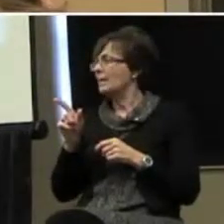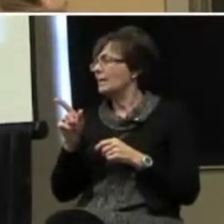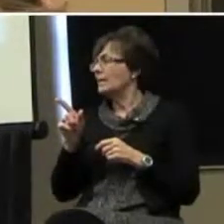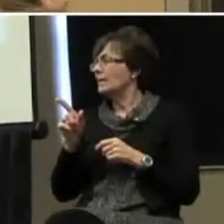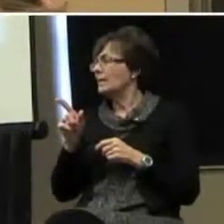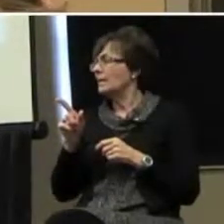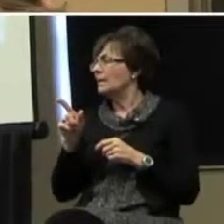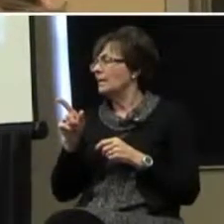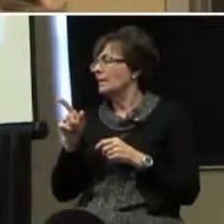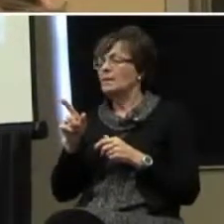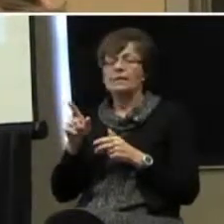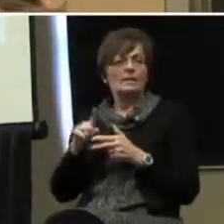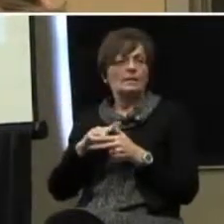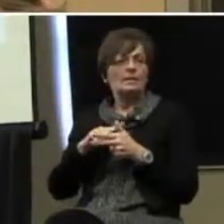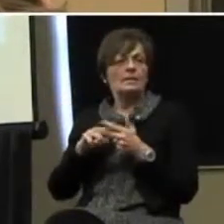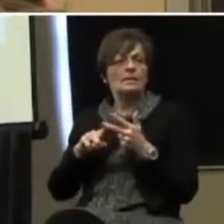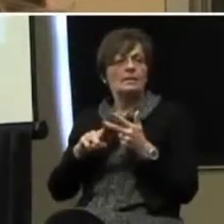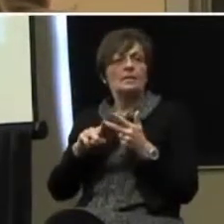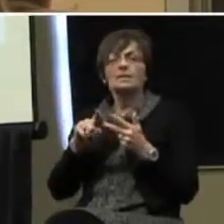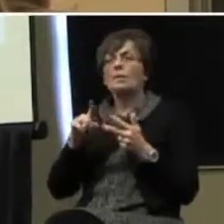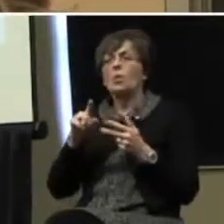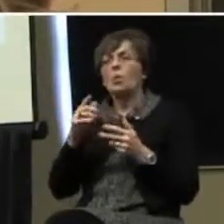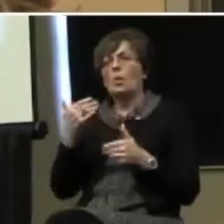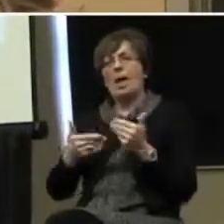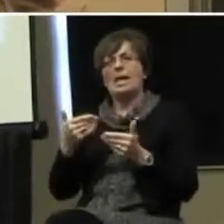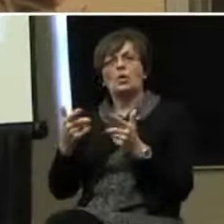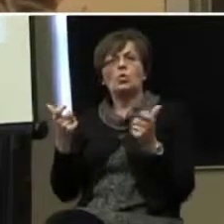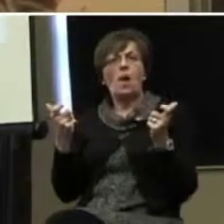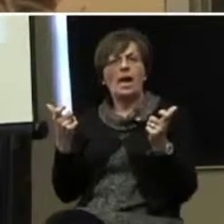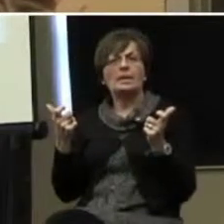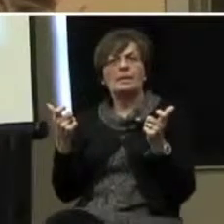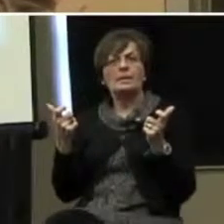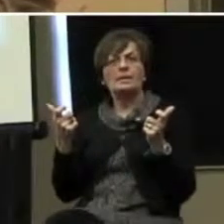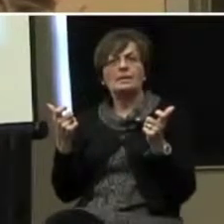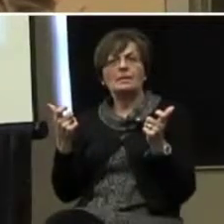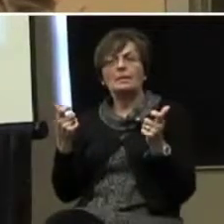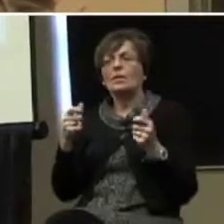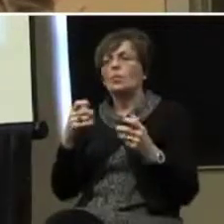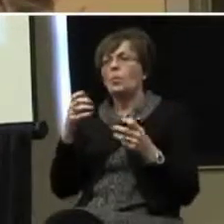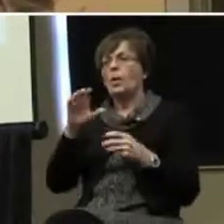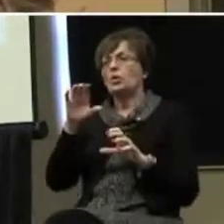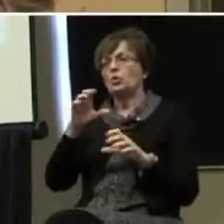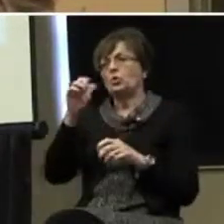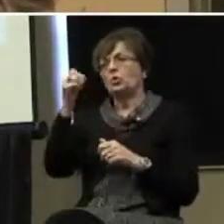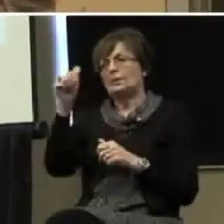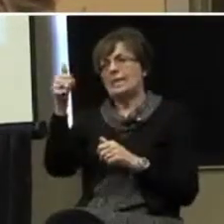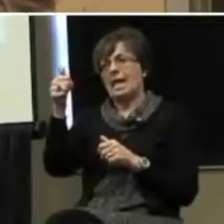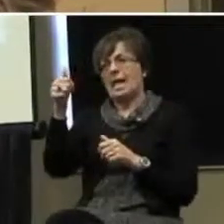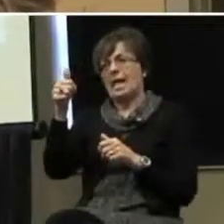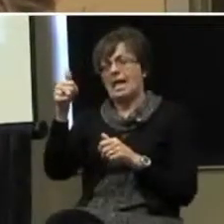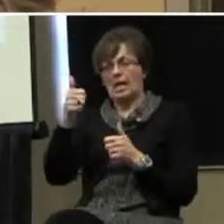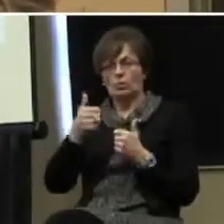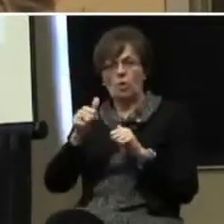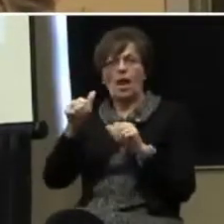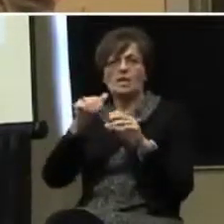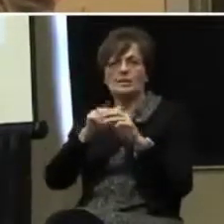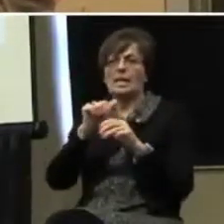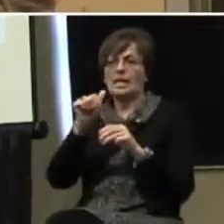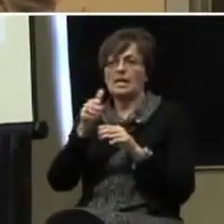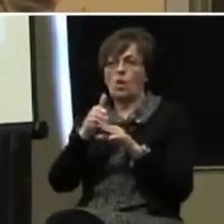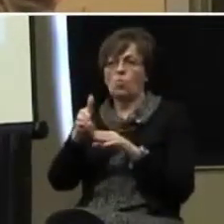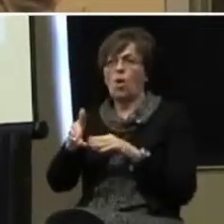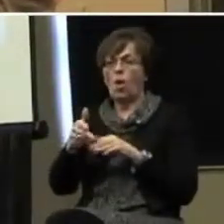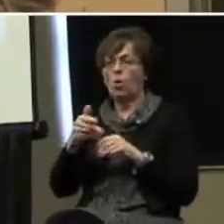What's reinforcing, okay? We want it to be pretty quick because we would like to do ten of these trials in a row, okay?